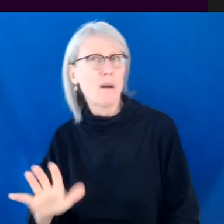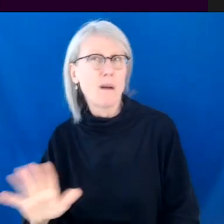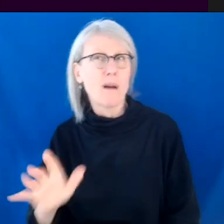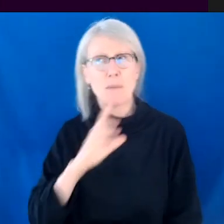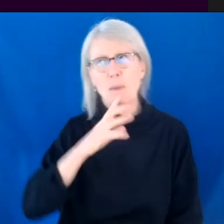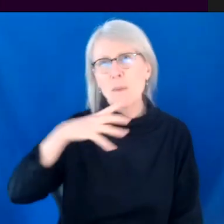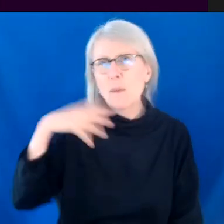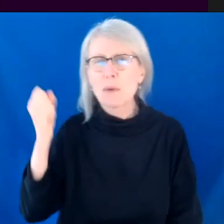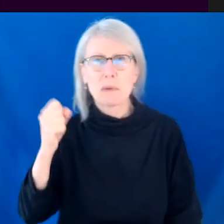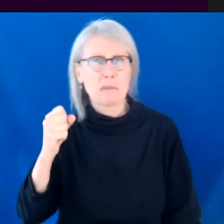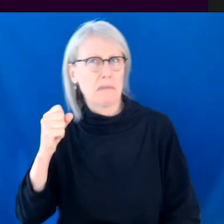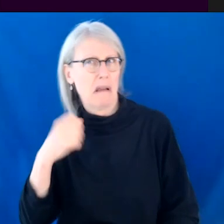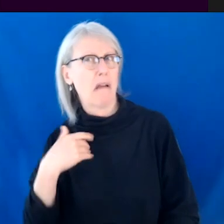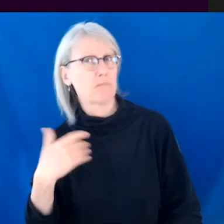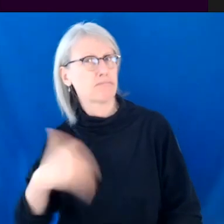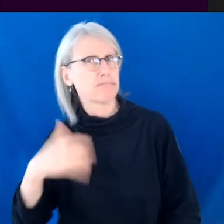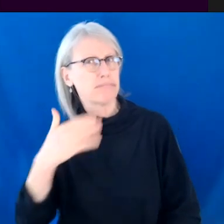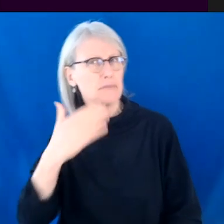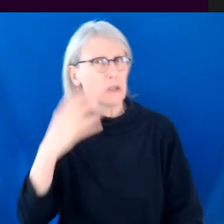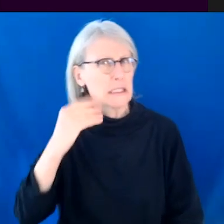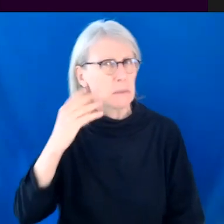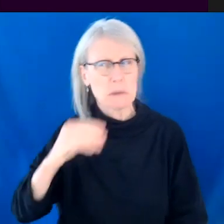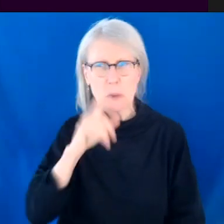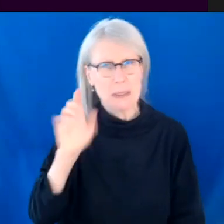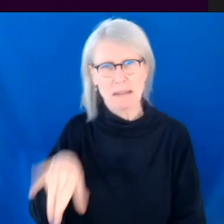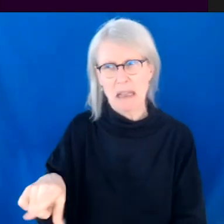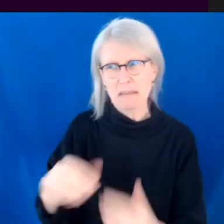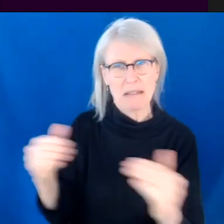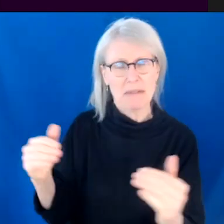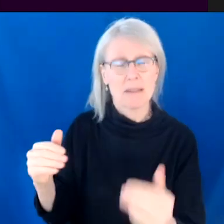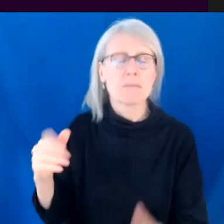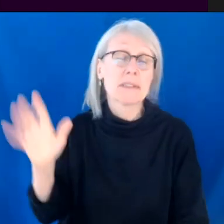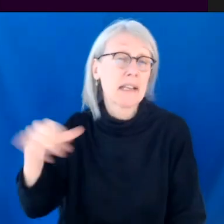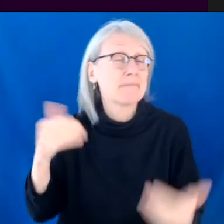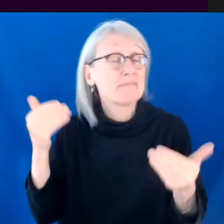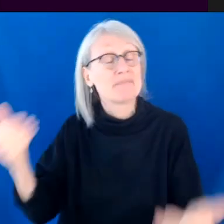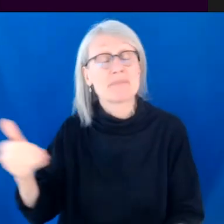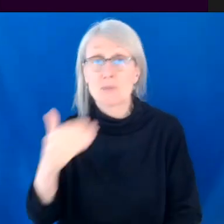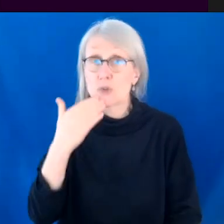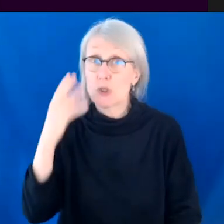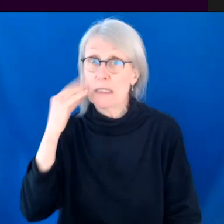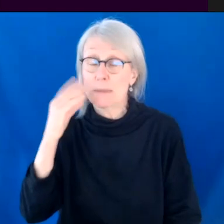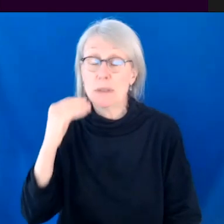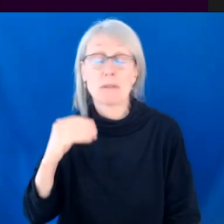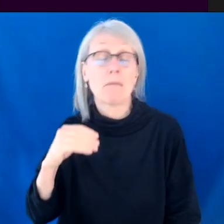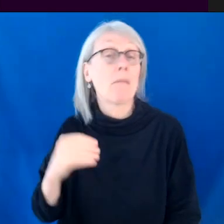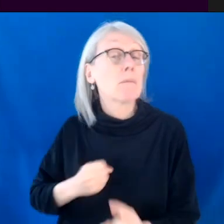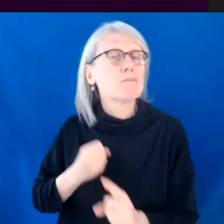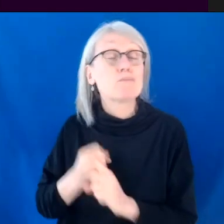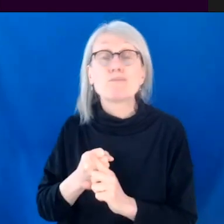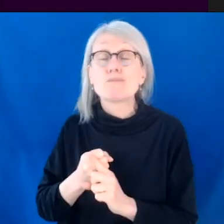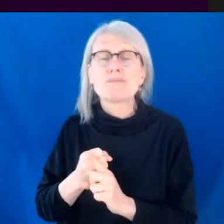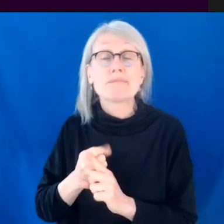older, et cetera, but it was such a great opportunity. I decided to just go for it. And then I was very fortunate that